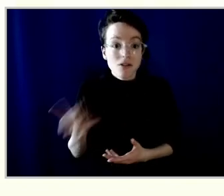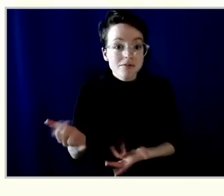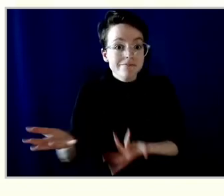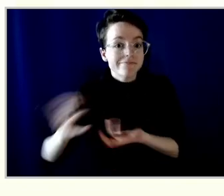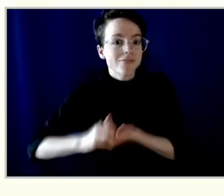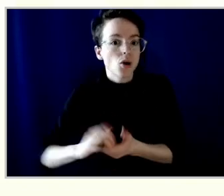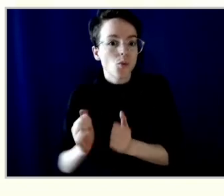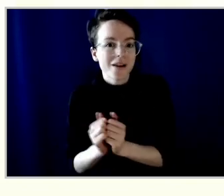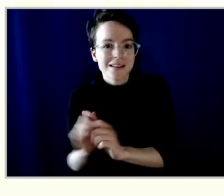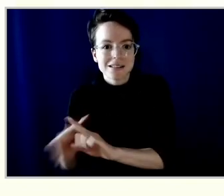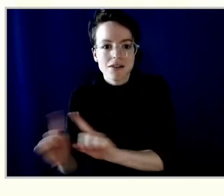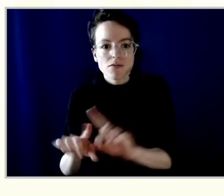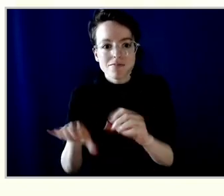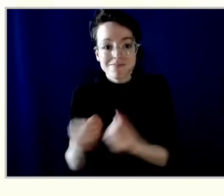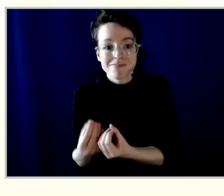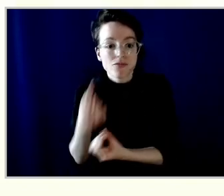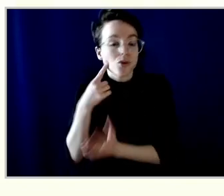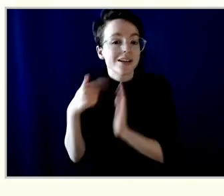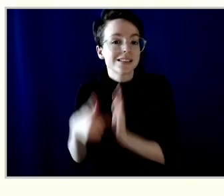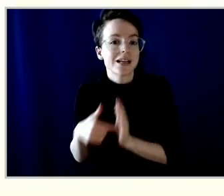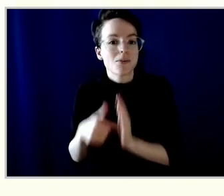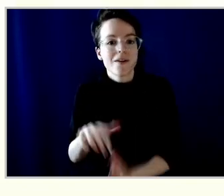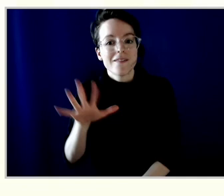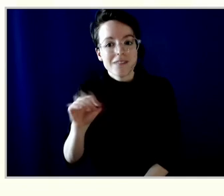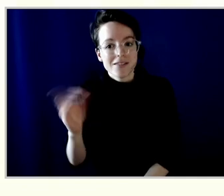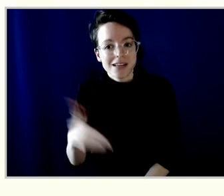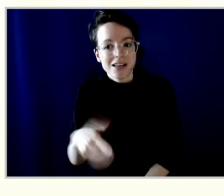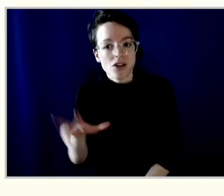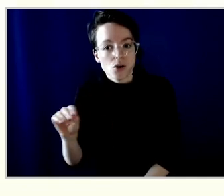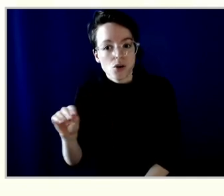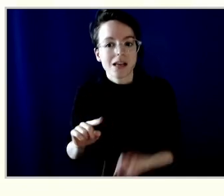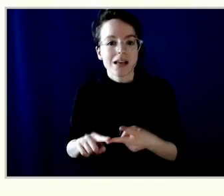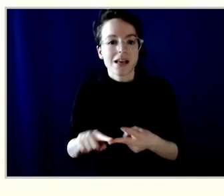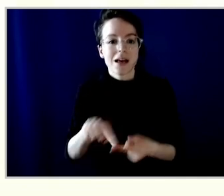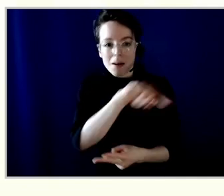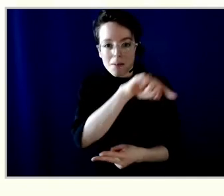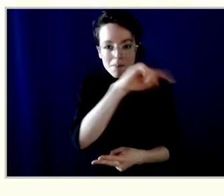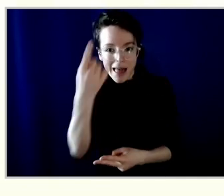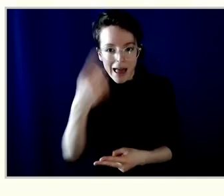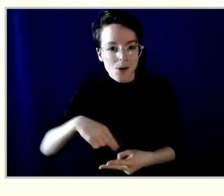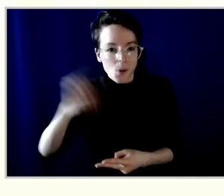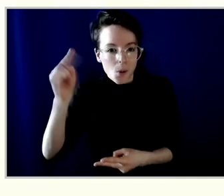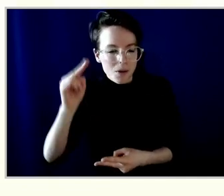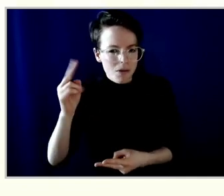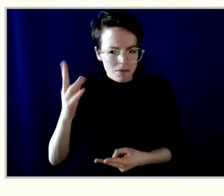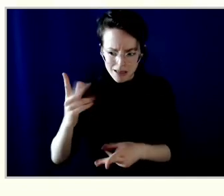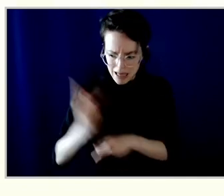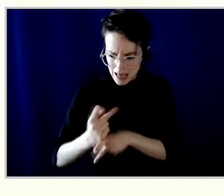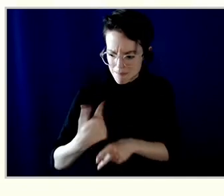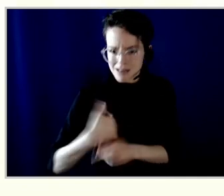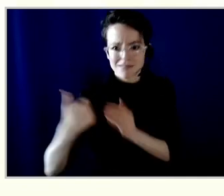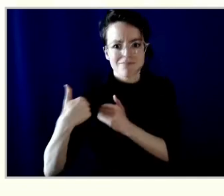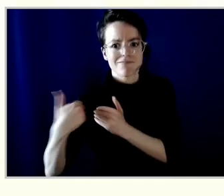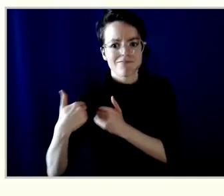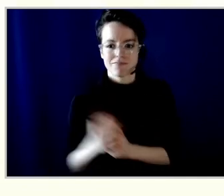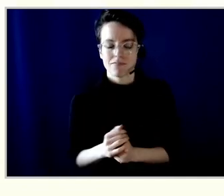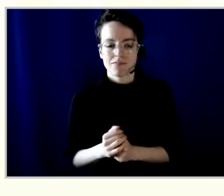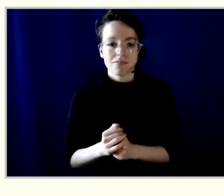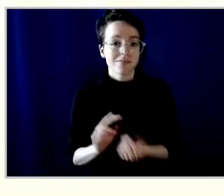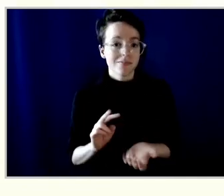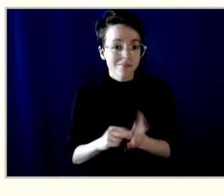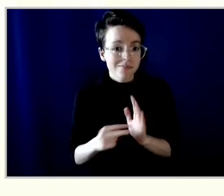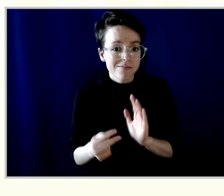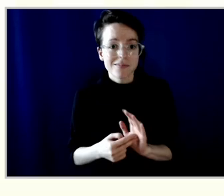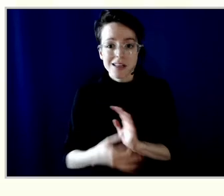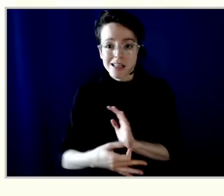want to be held to account. So we have been looking at that and part of that is including broader leadership development and talent pipeline throughout